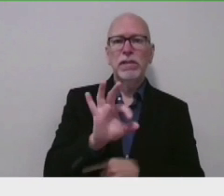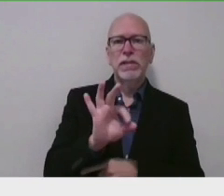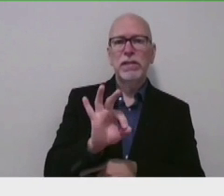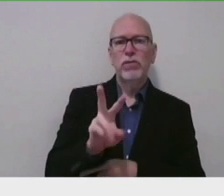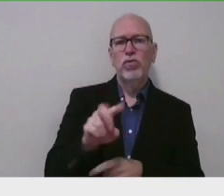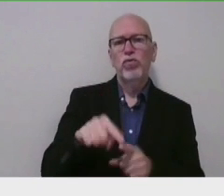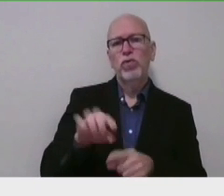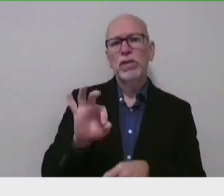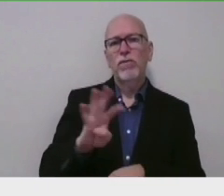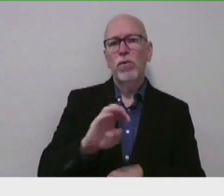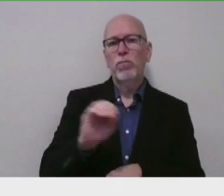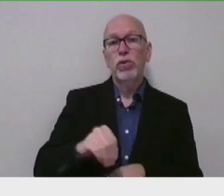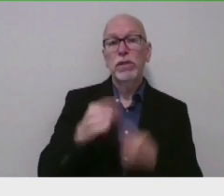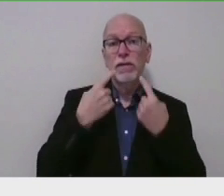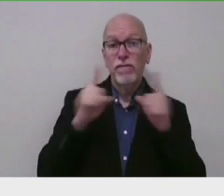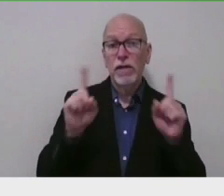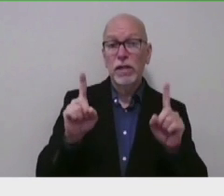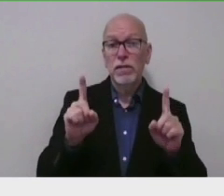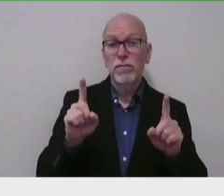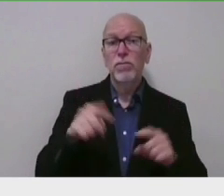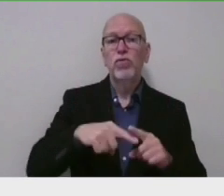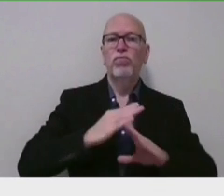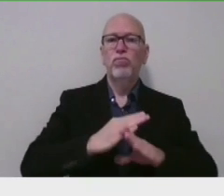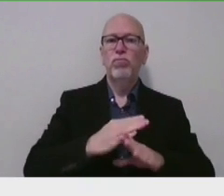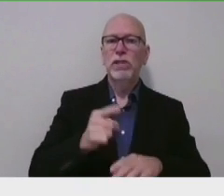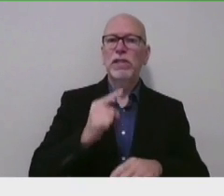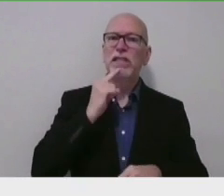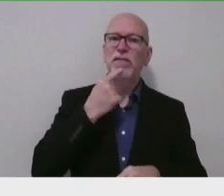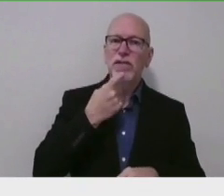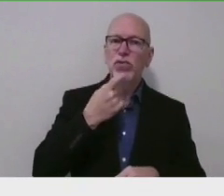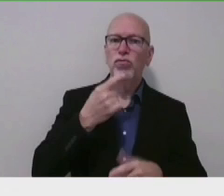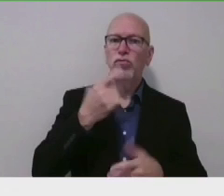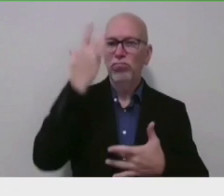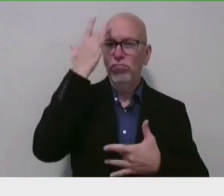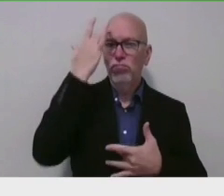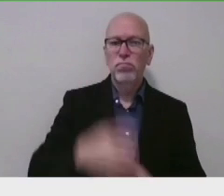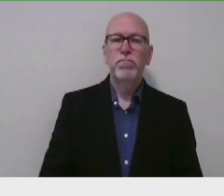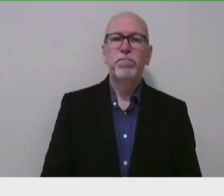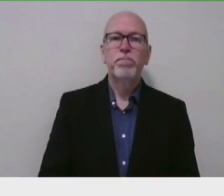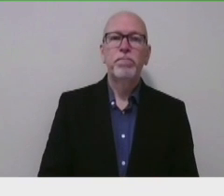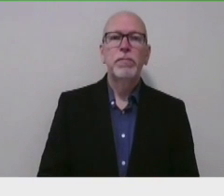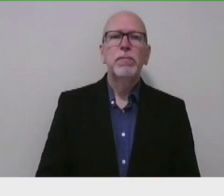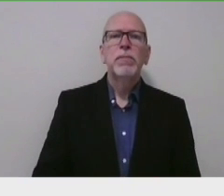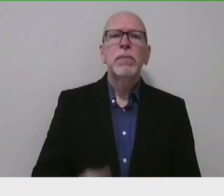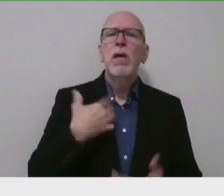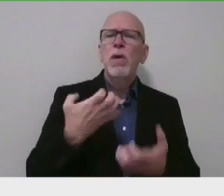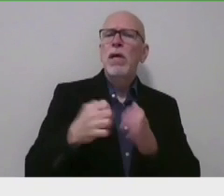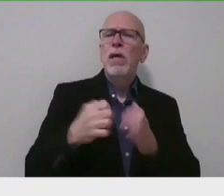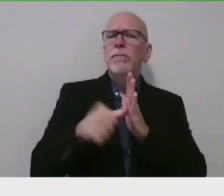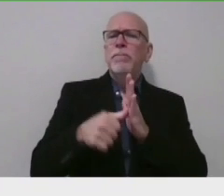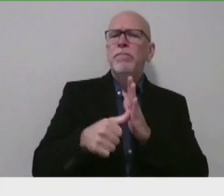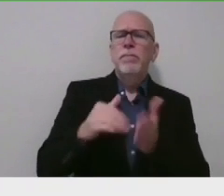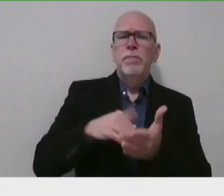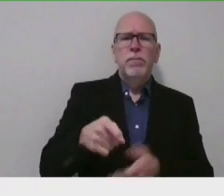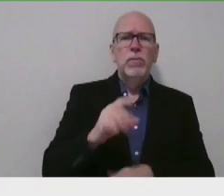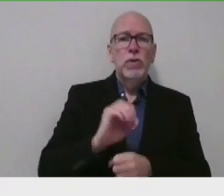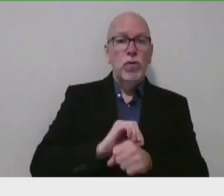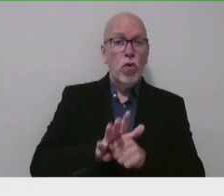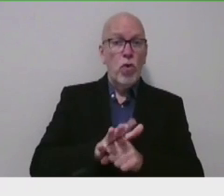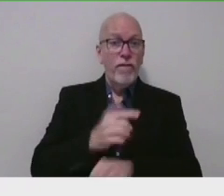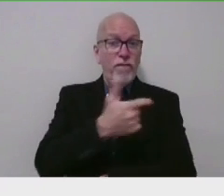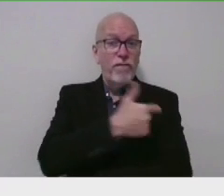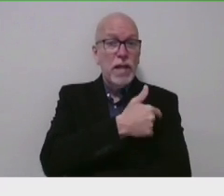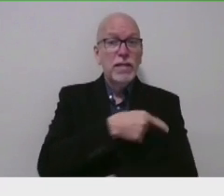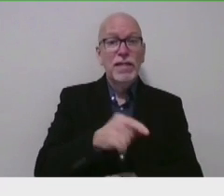94% effective at preventing these severe outcomes. I want to emphasize once again that COVID-19 vaccine is